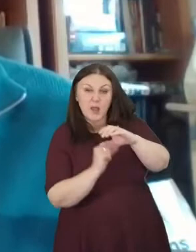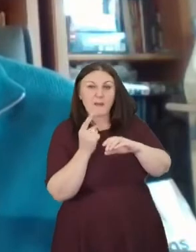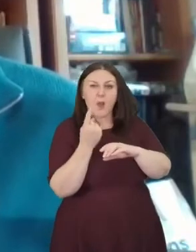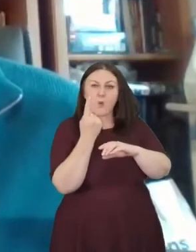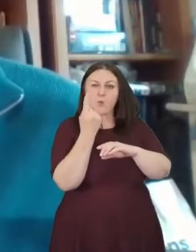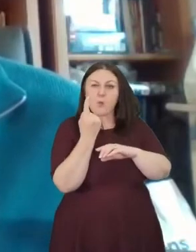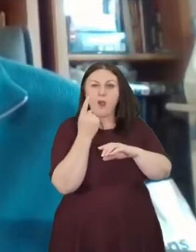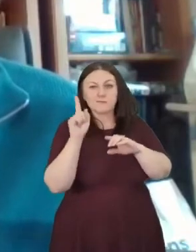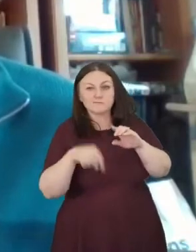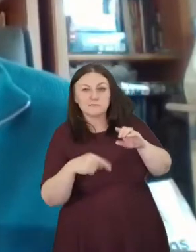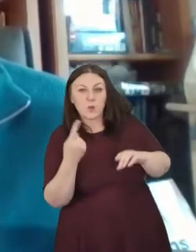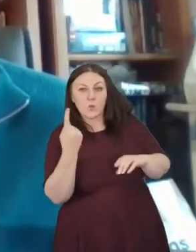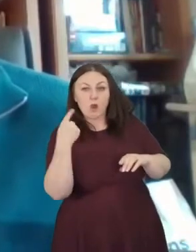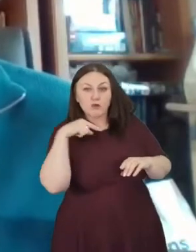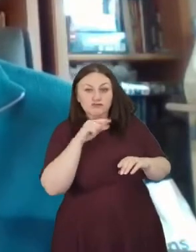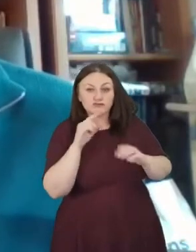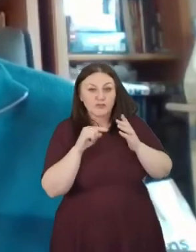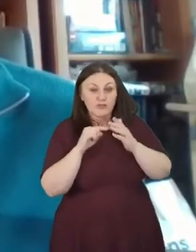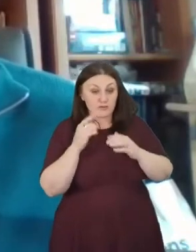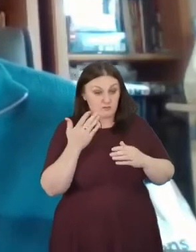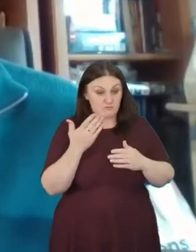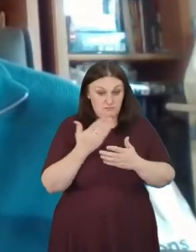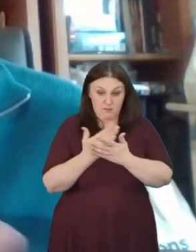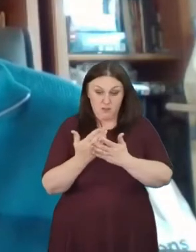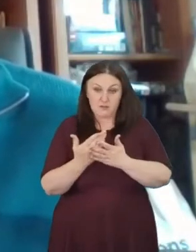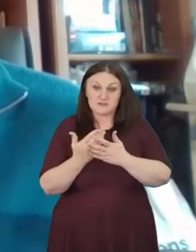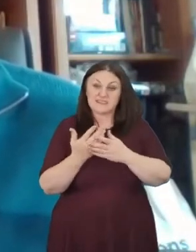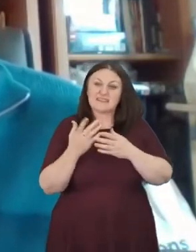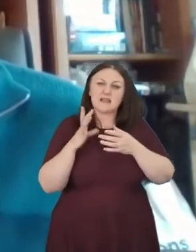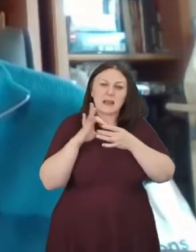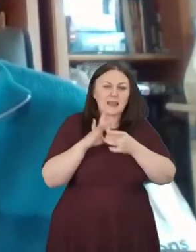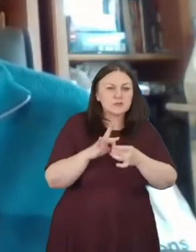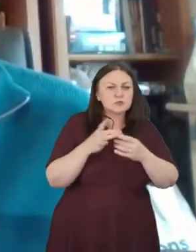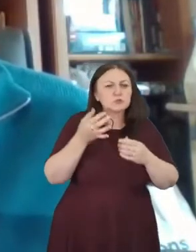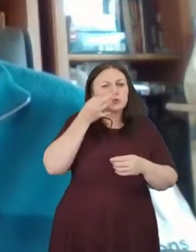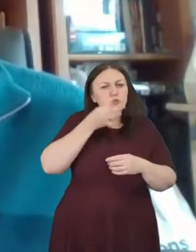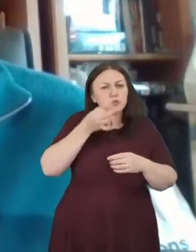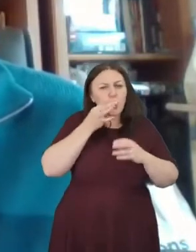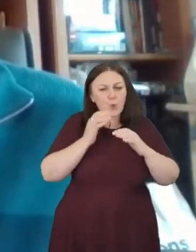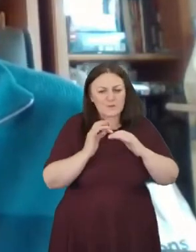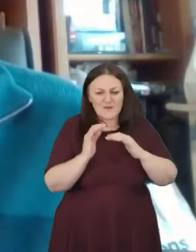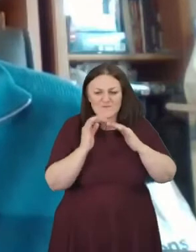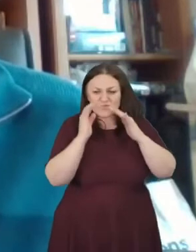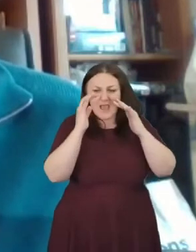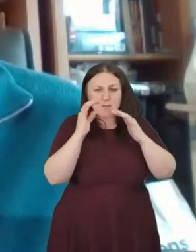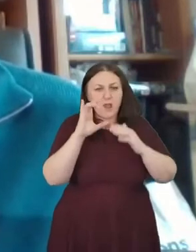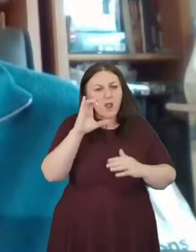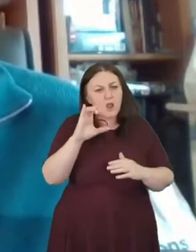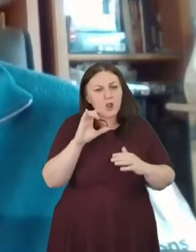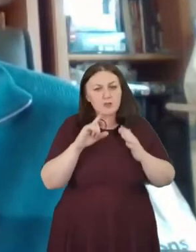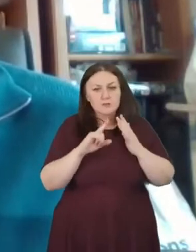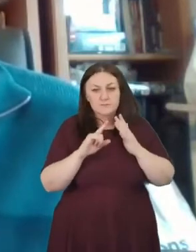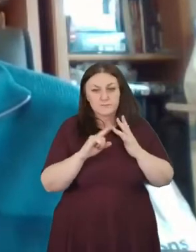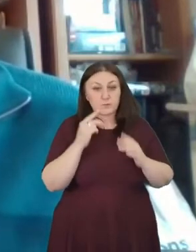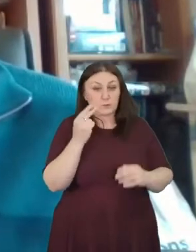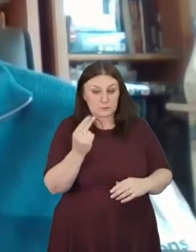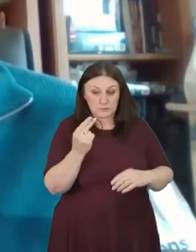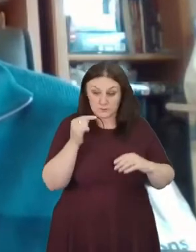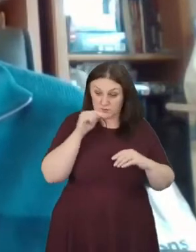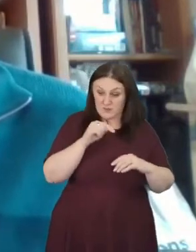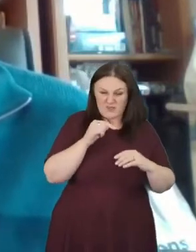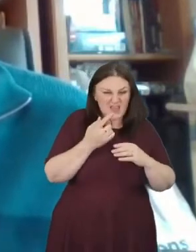it. It's mainly down to water vapour and carbon dioxide, which are only present in very, very small